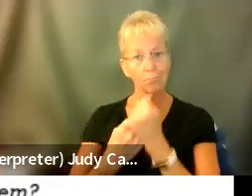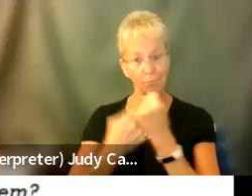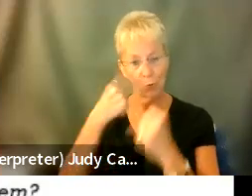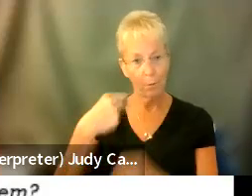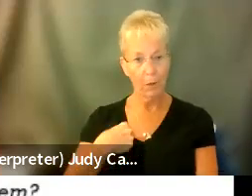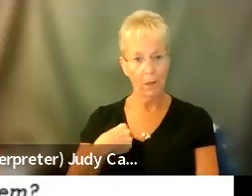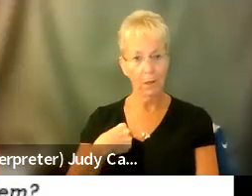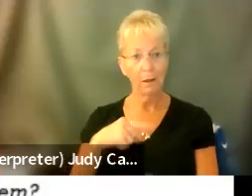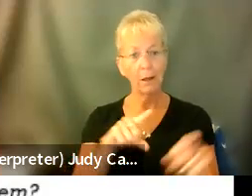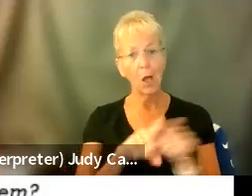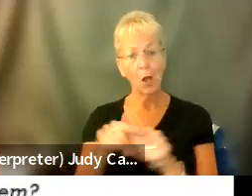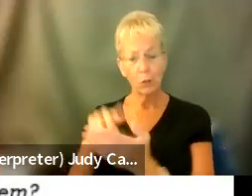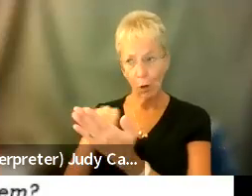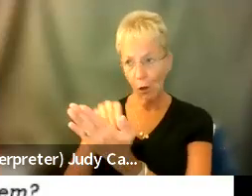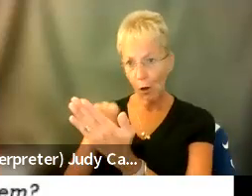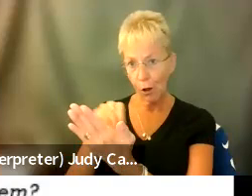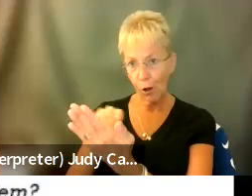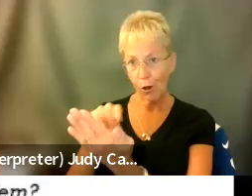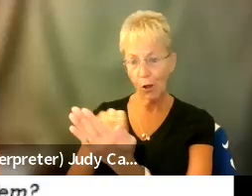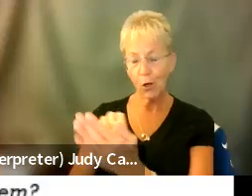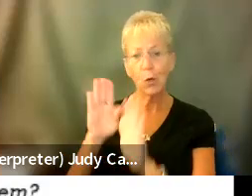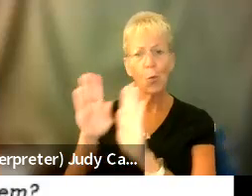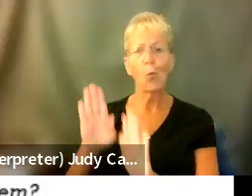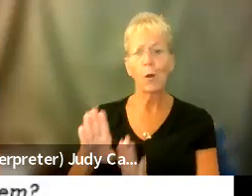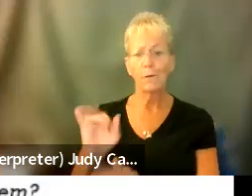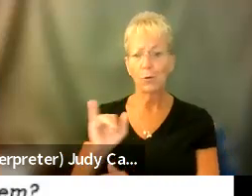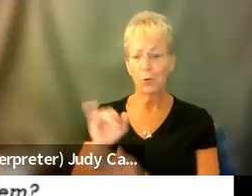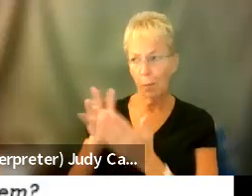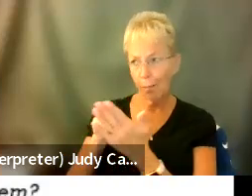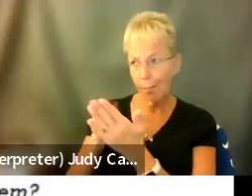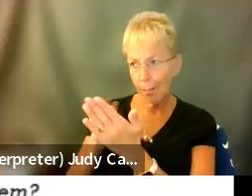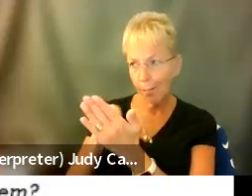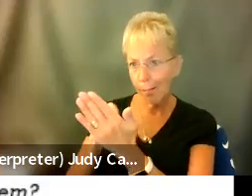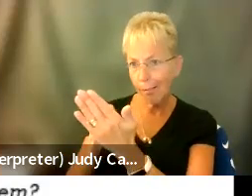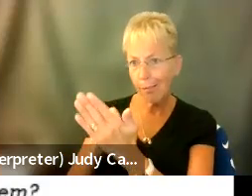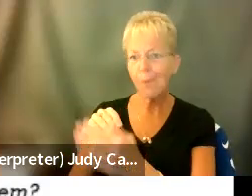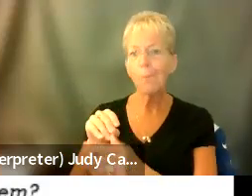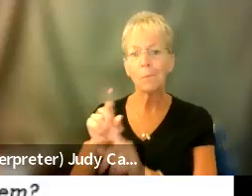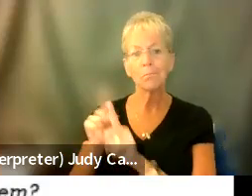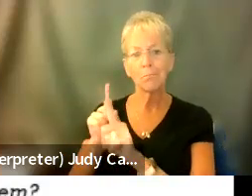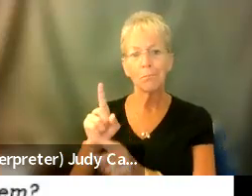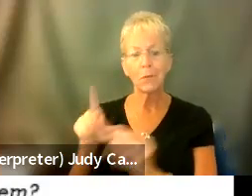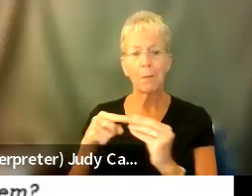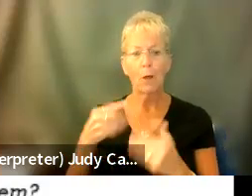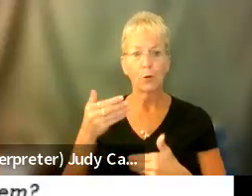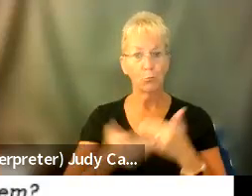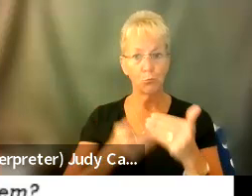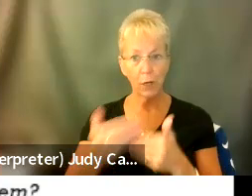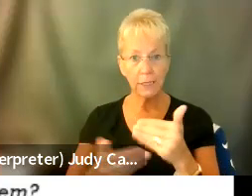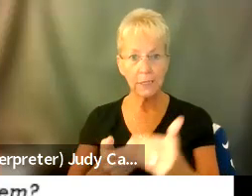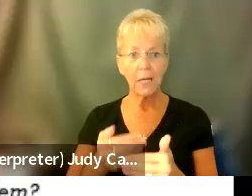learned a lot from her, which was wonderful. was wonderful to kind of learn about the process. And